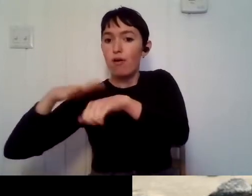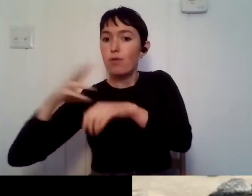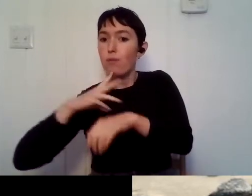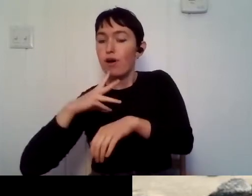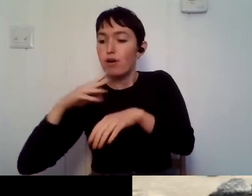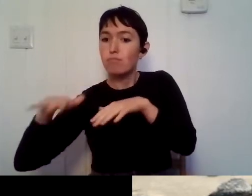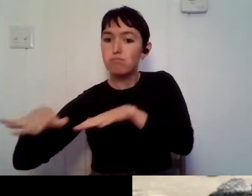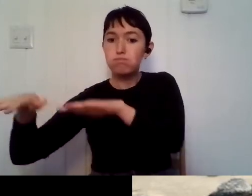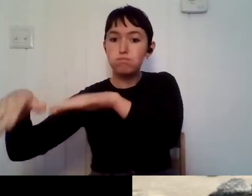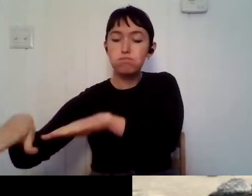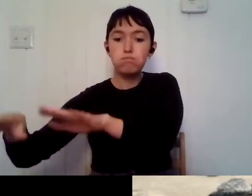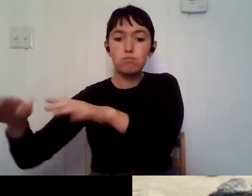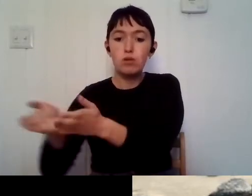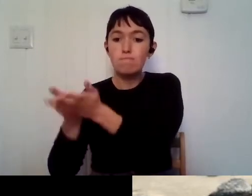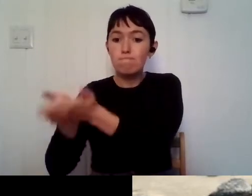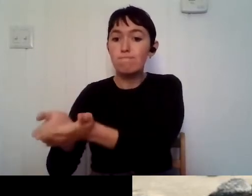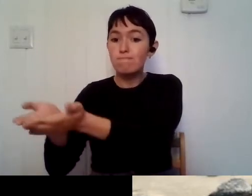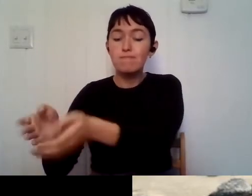around, um, working.